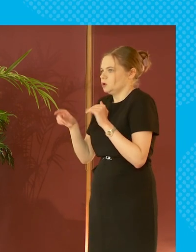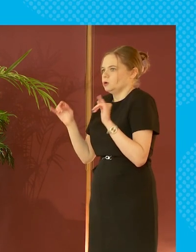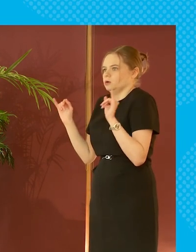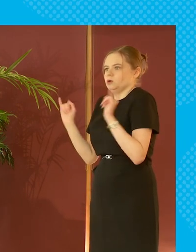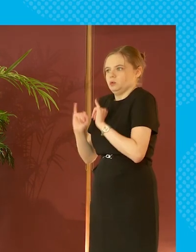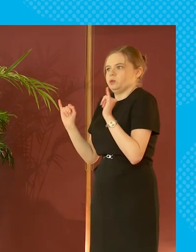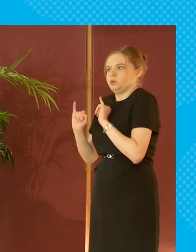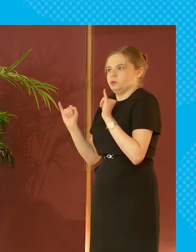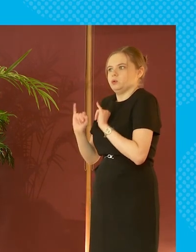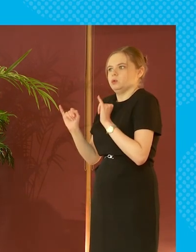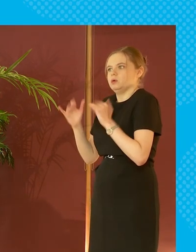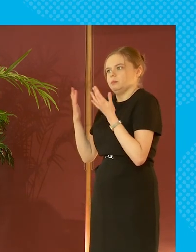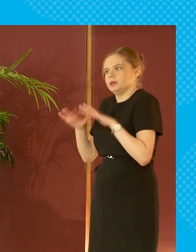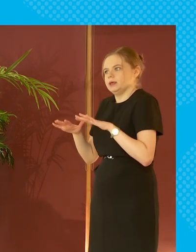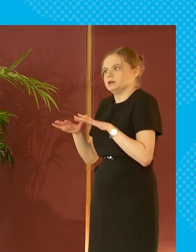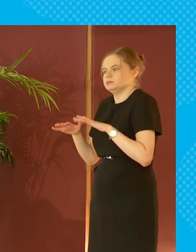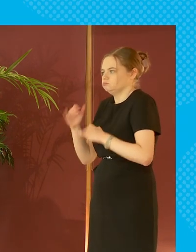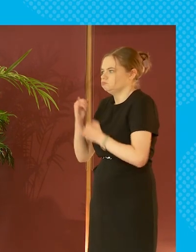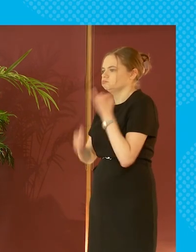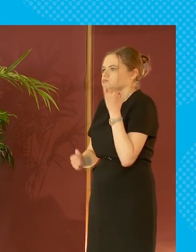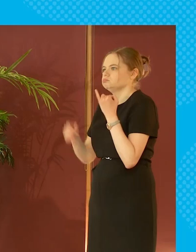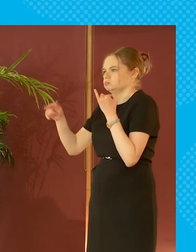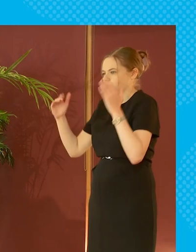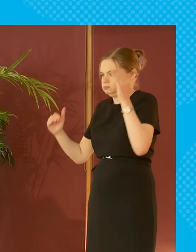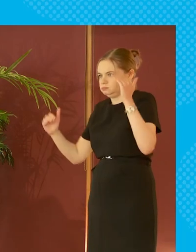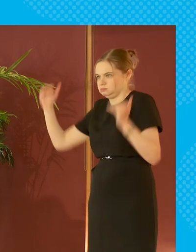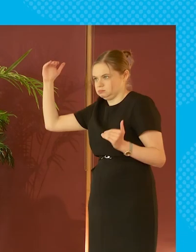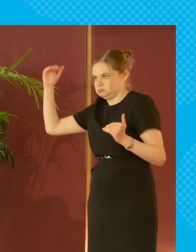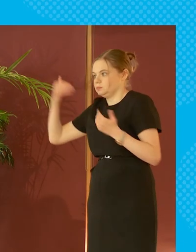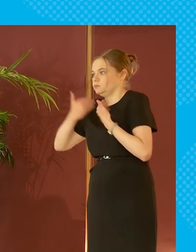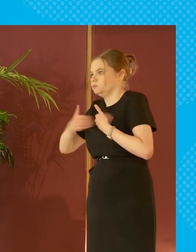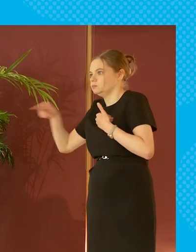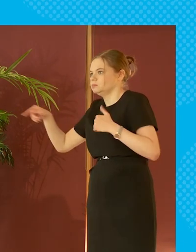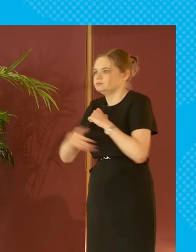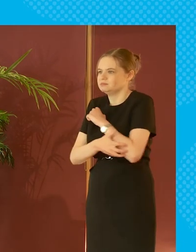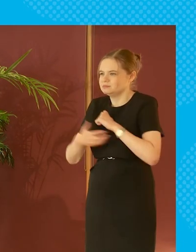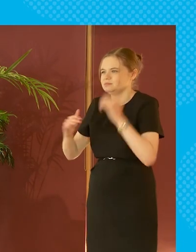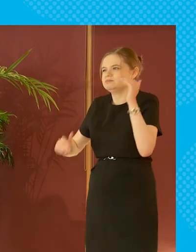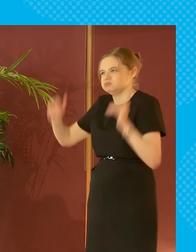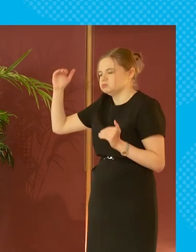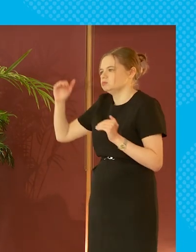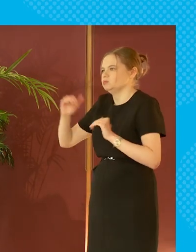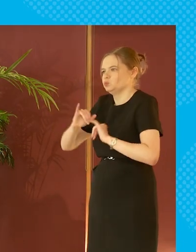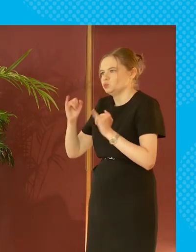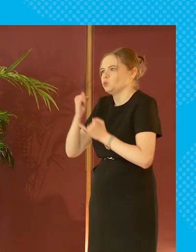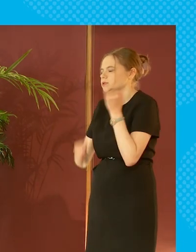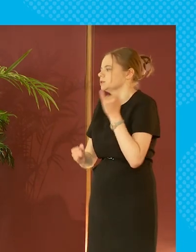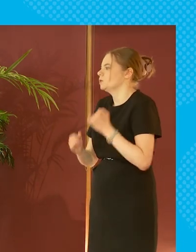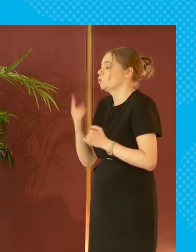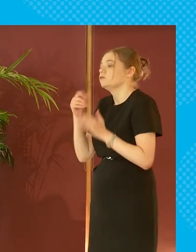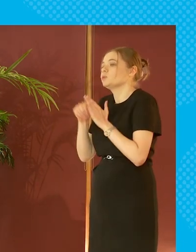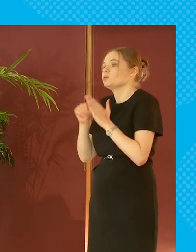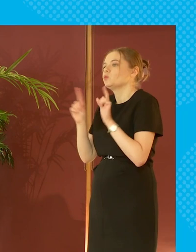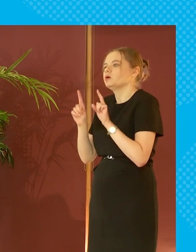become extremely concentrated at the top end and the gap is increasingly big now one of the problems about wealth or the